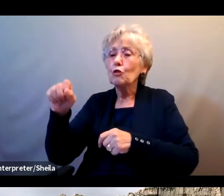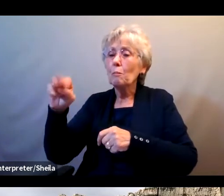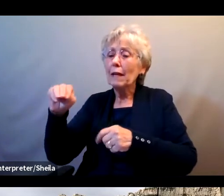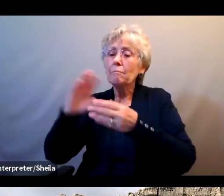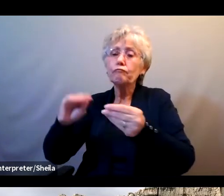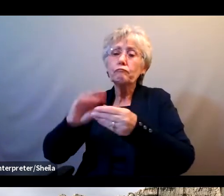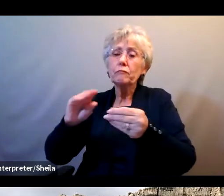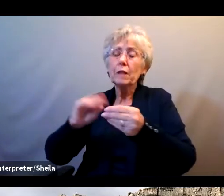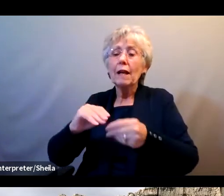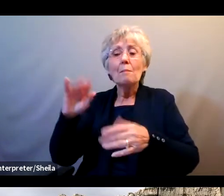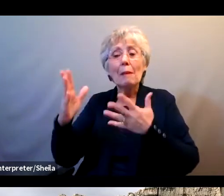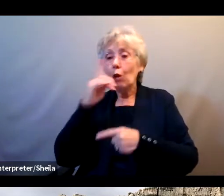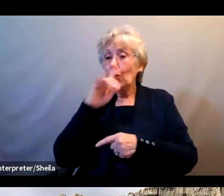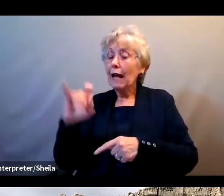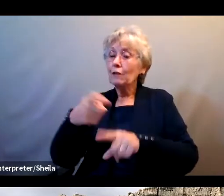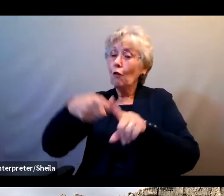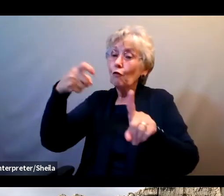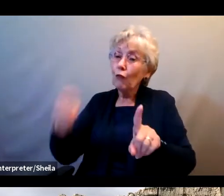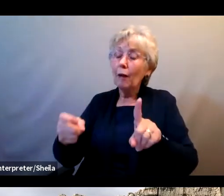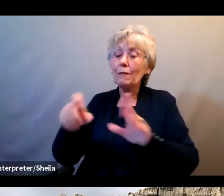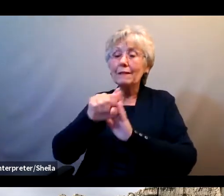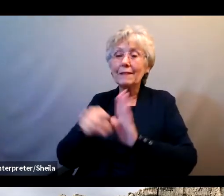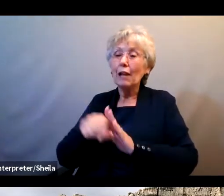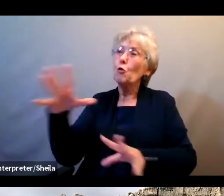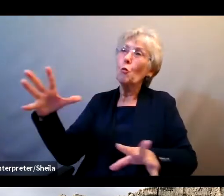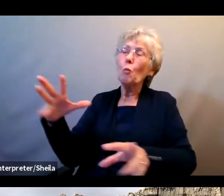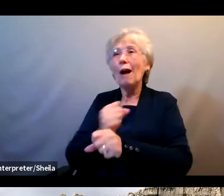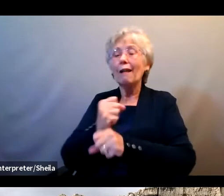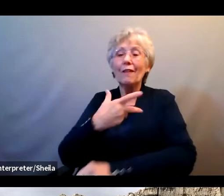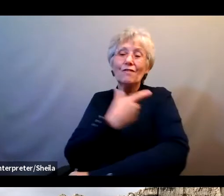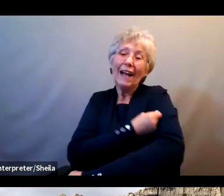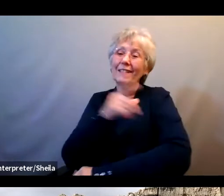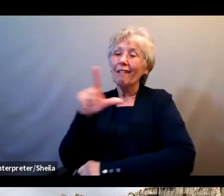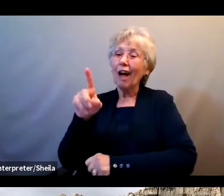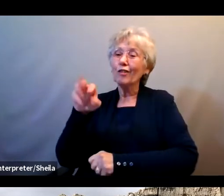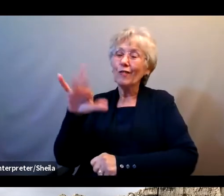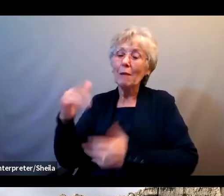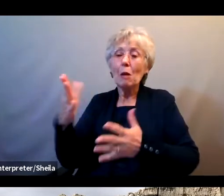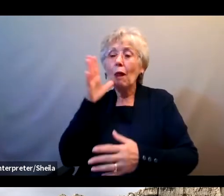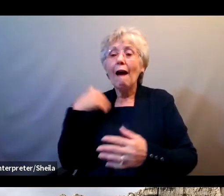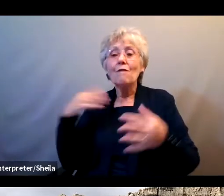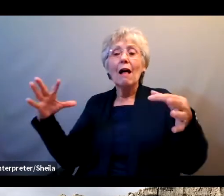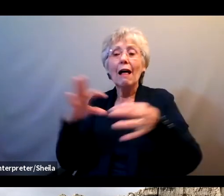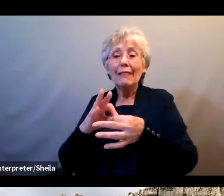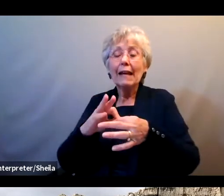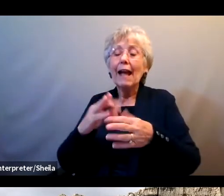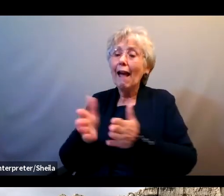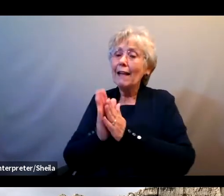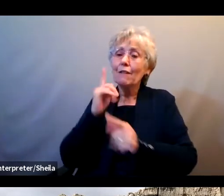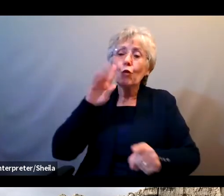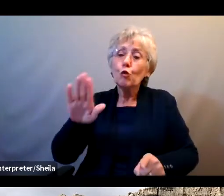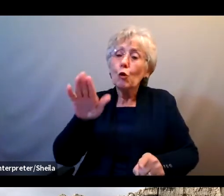saying that you won that vaccine lottery. The message might have a link in it asking you for personal information.